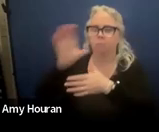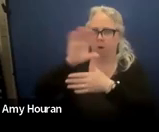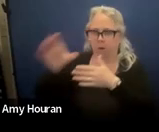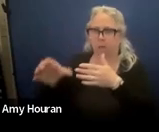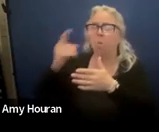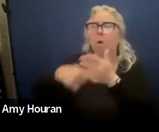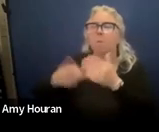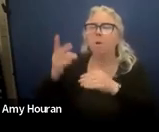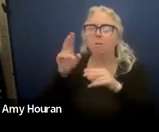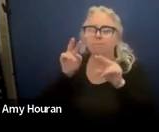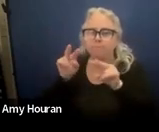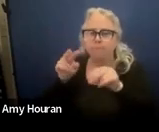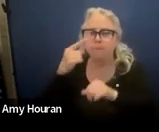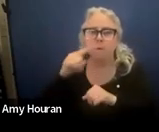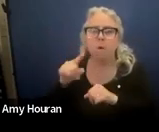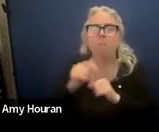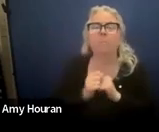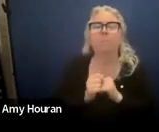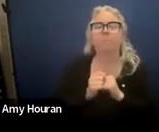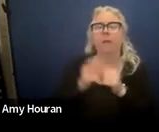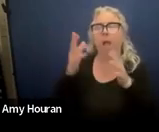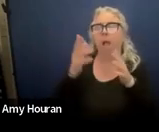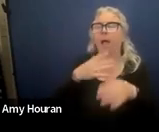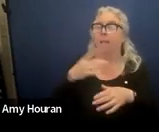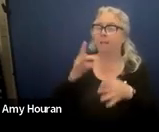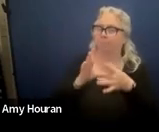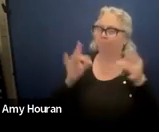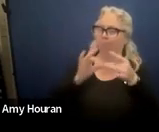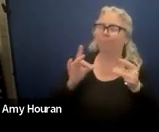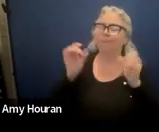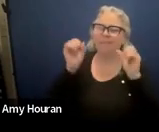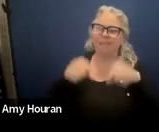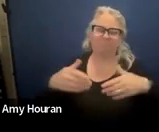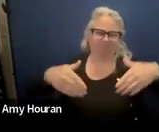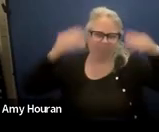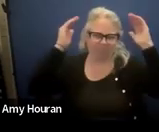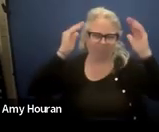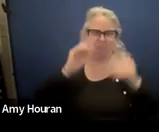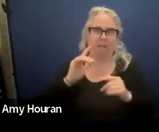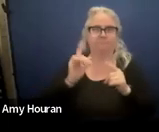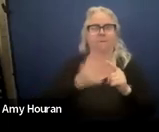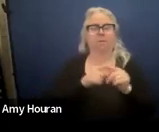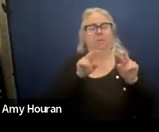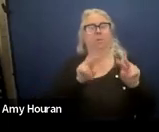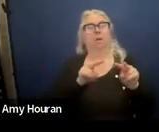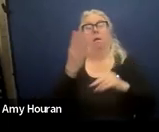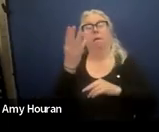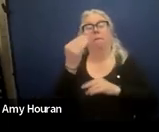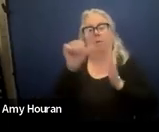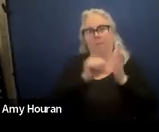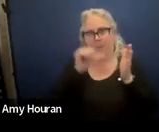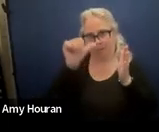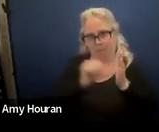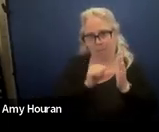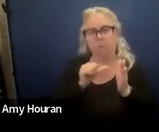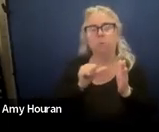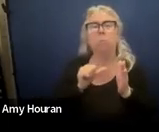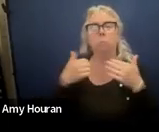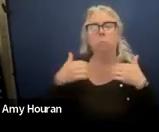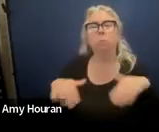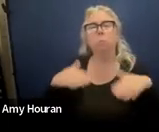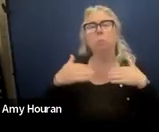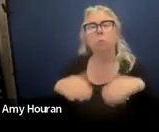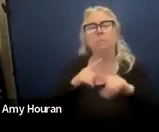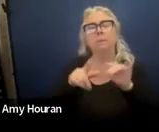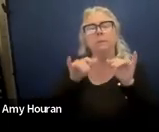looking for so i do like to give the caveat that it's a little overwhelming when you first look at it it's i think 14 pages or so um so stick